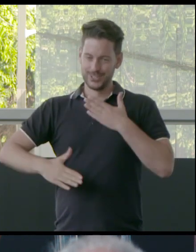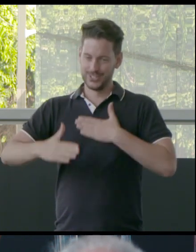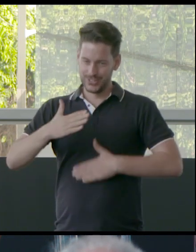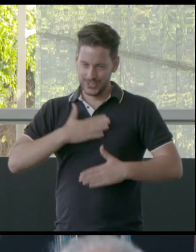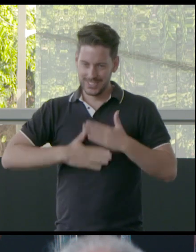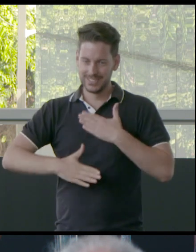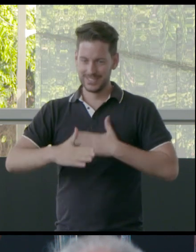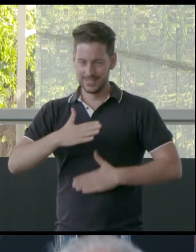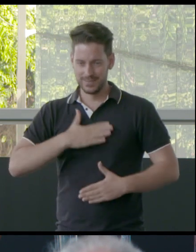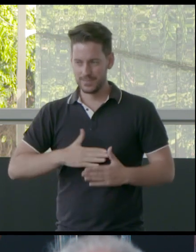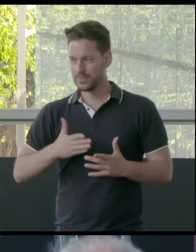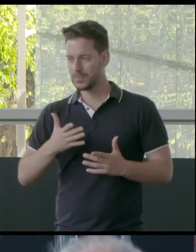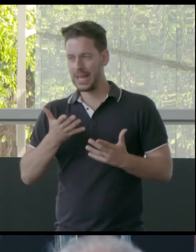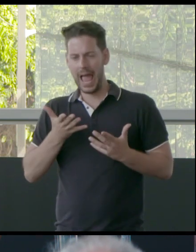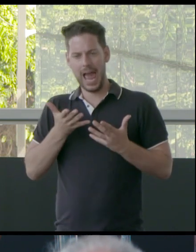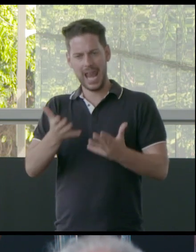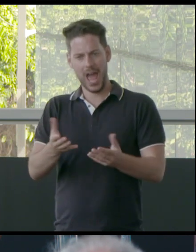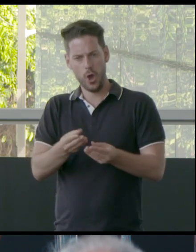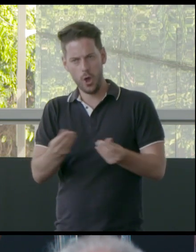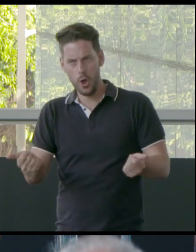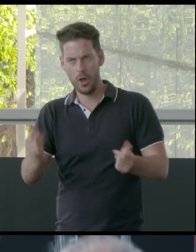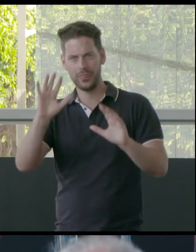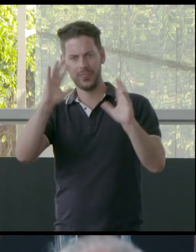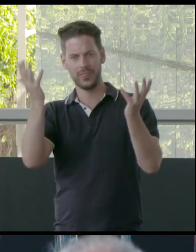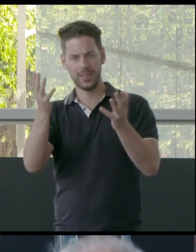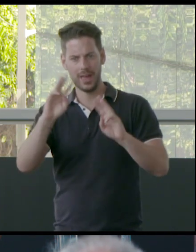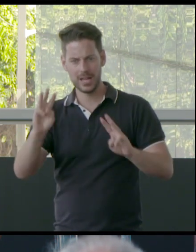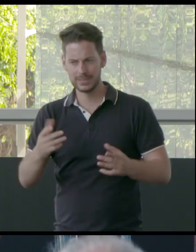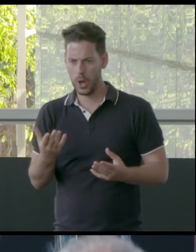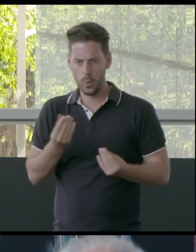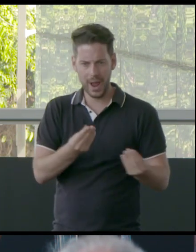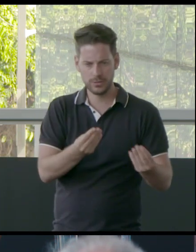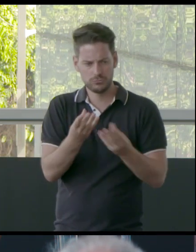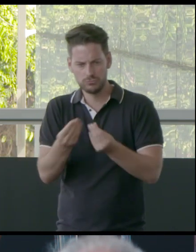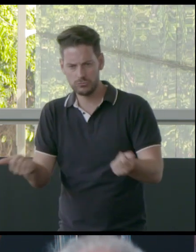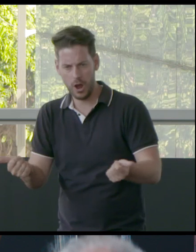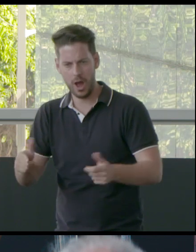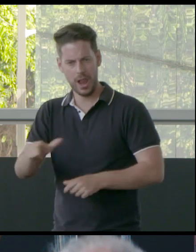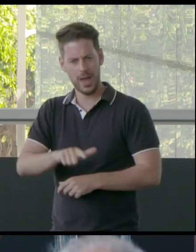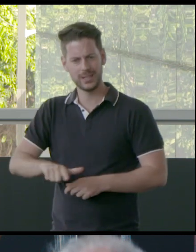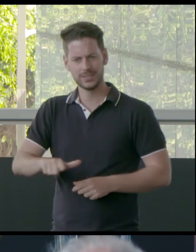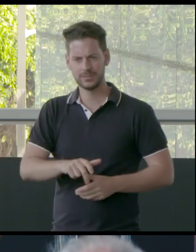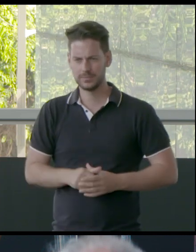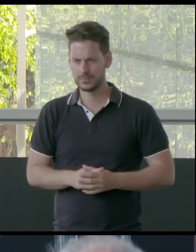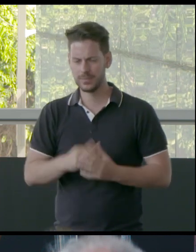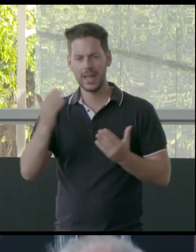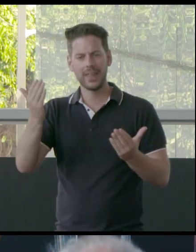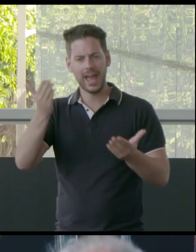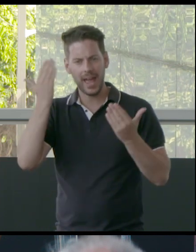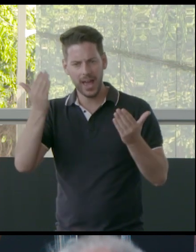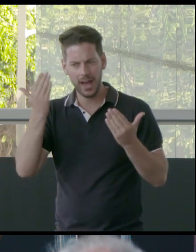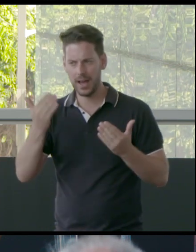allowing the earth and the atmosphere, you know, wet and dry lands, the air,